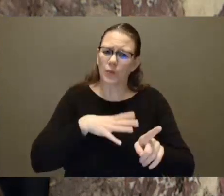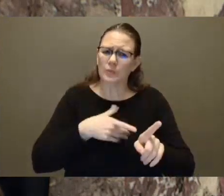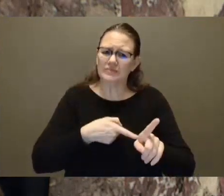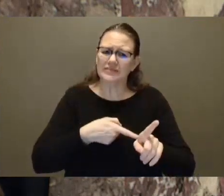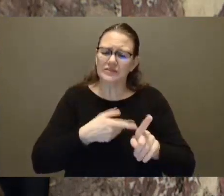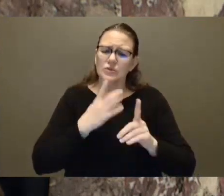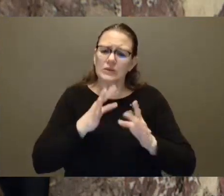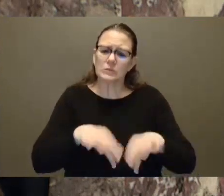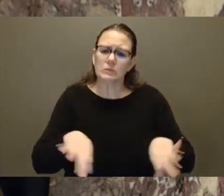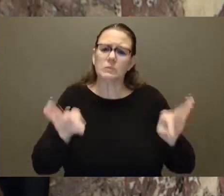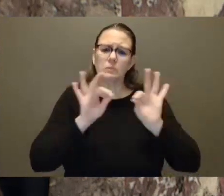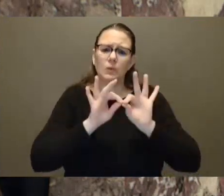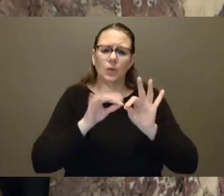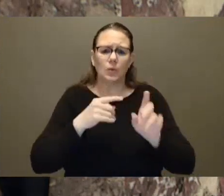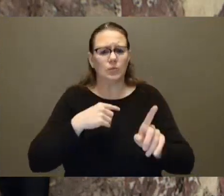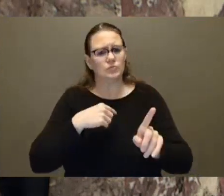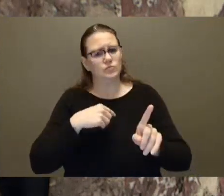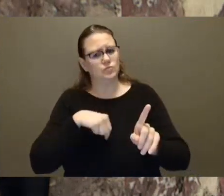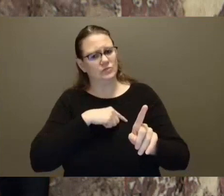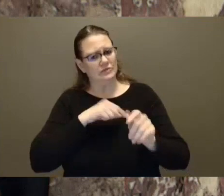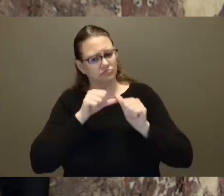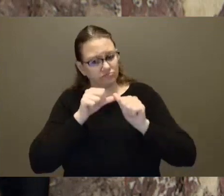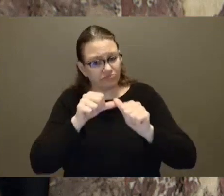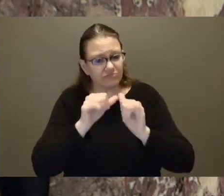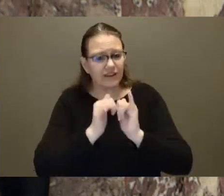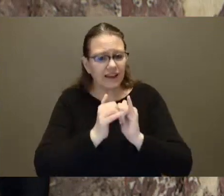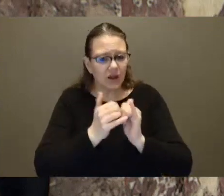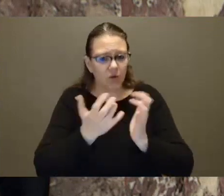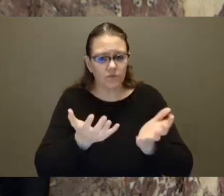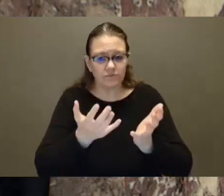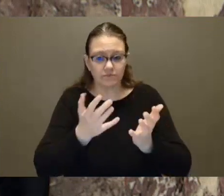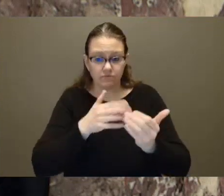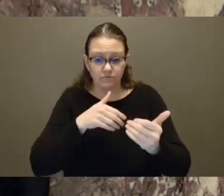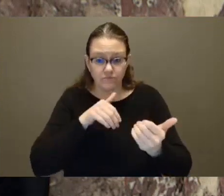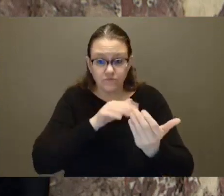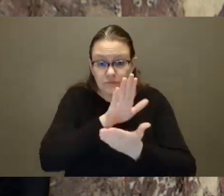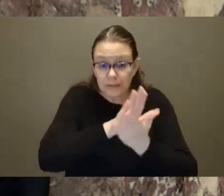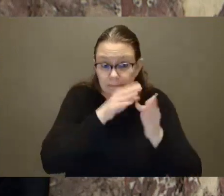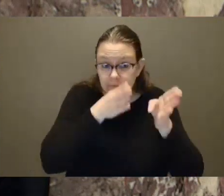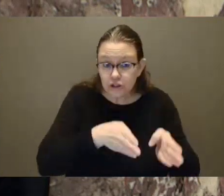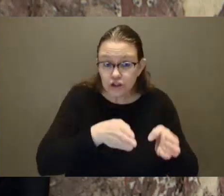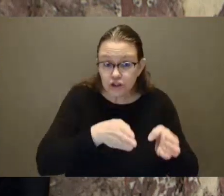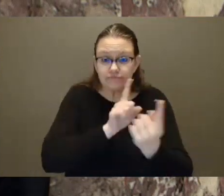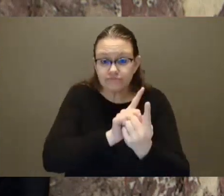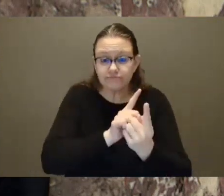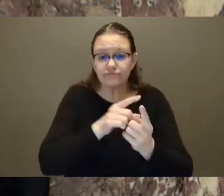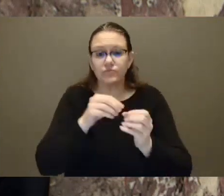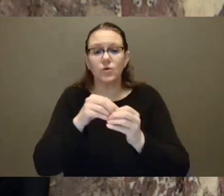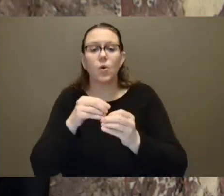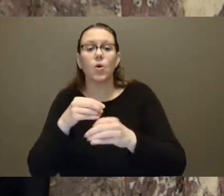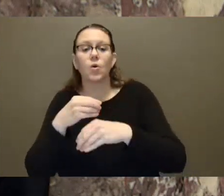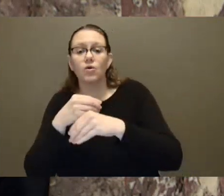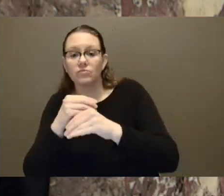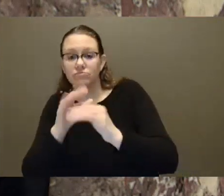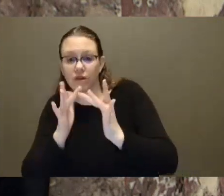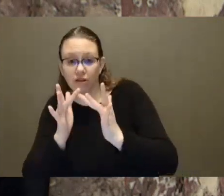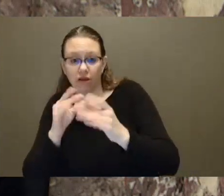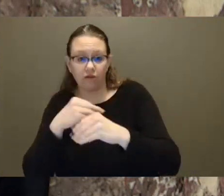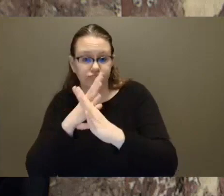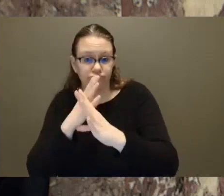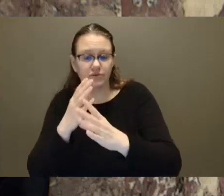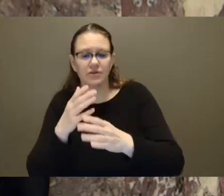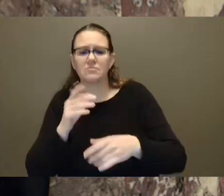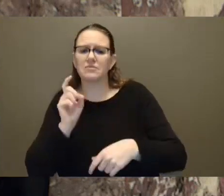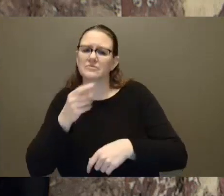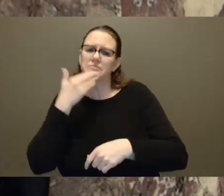our in-person and virtual platforms to ensure better care for people. Part of that is the recruitment of more family doctors and nurse